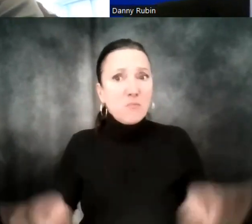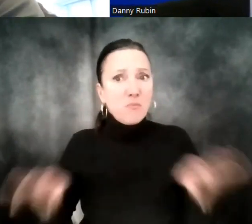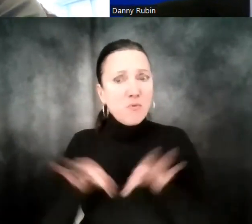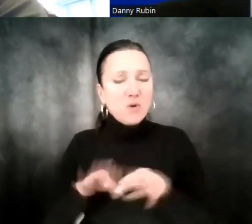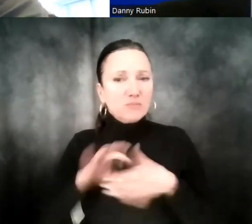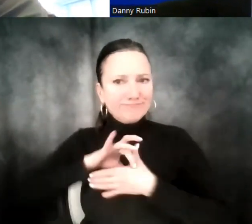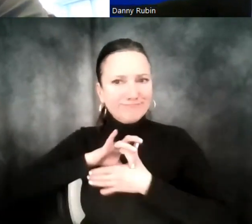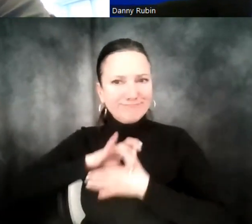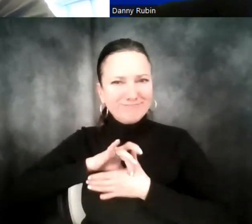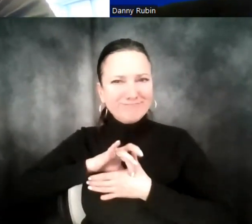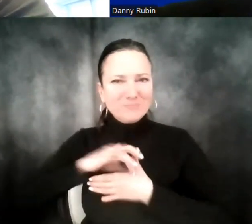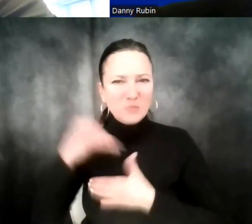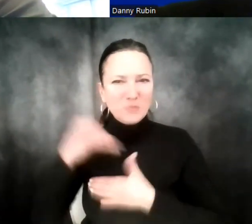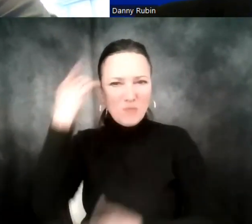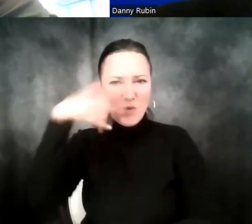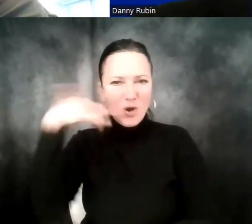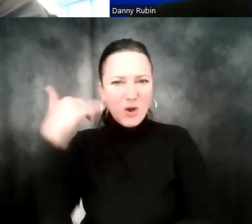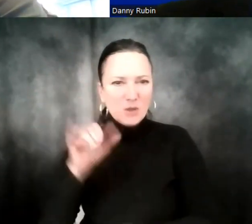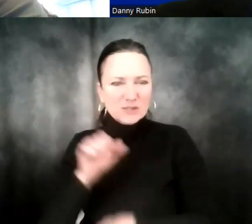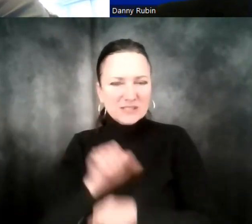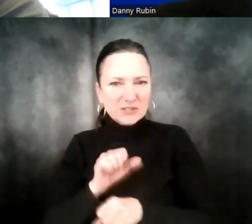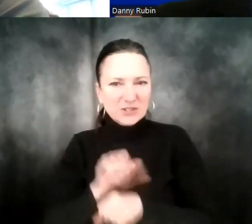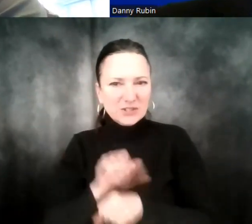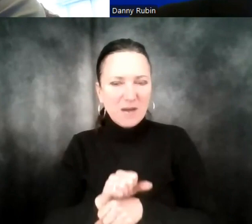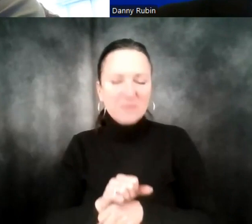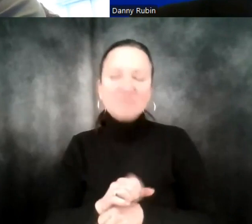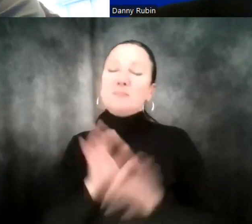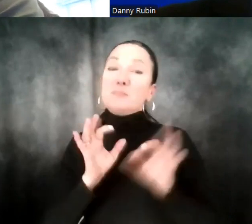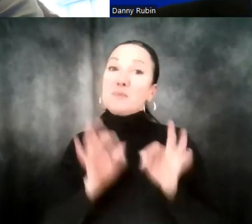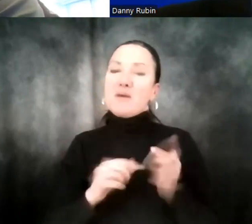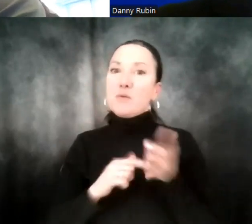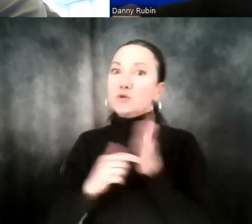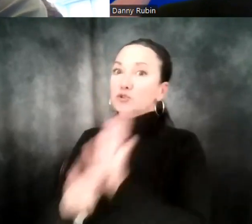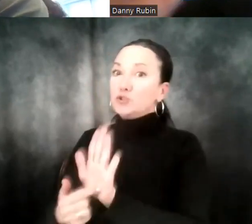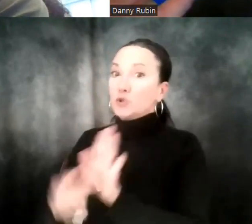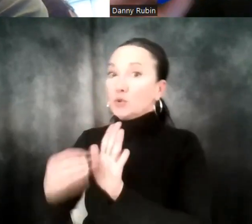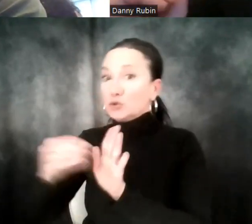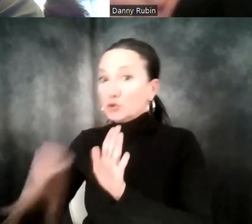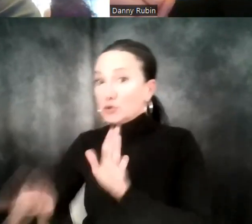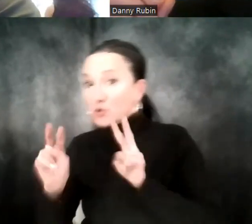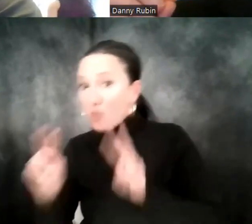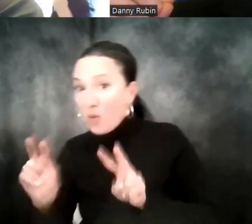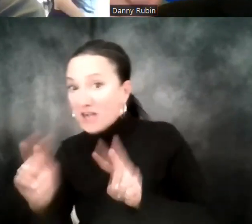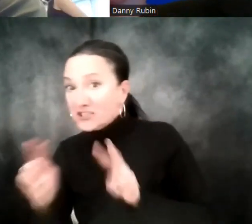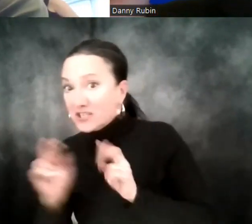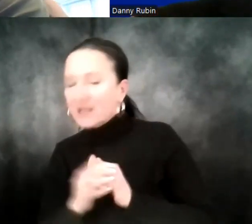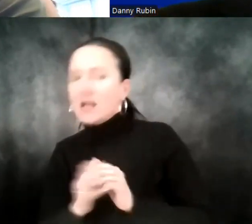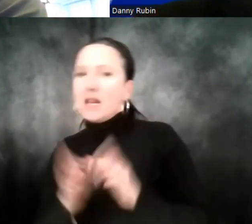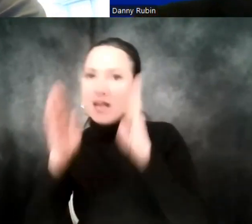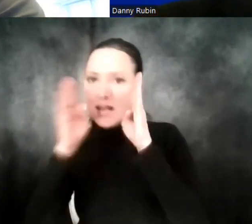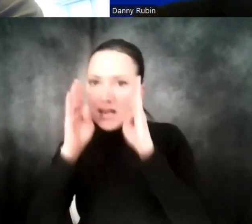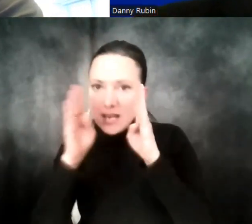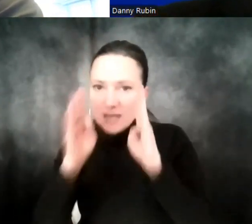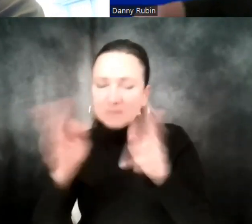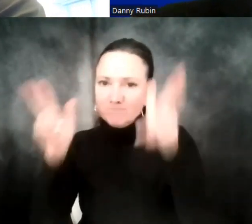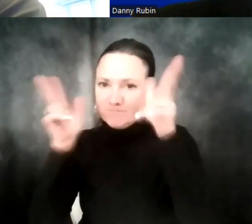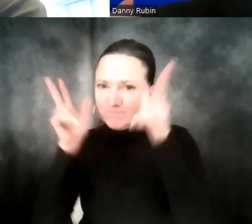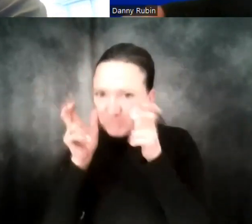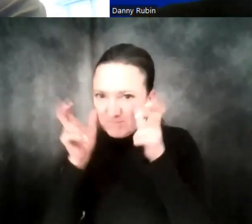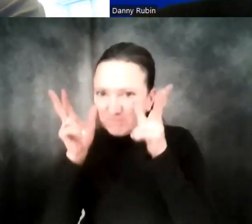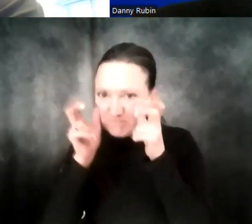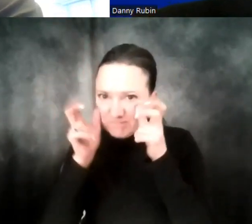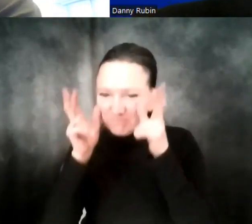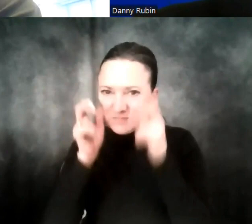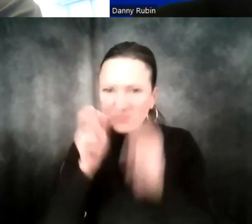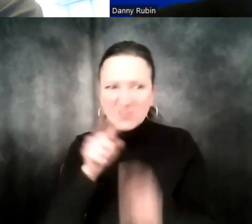for how the day-to-day of the job works. I just always want to demonstrate to students how important it is to listen closely and ask follow-ups on